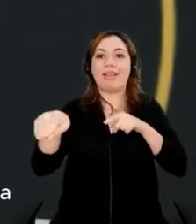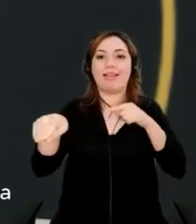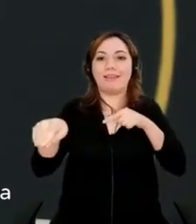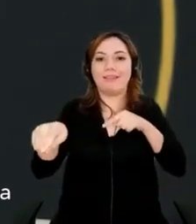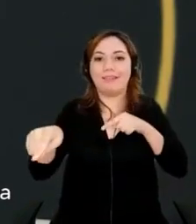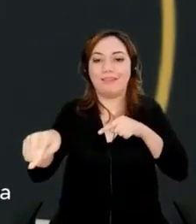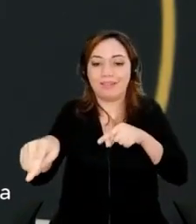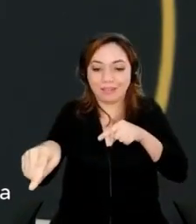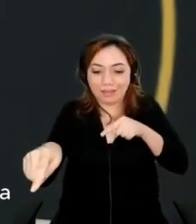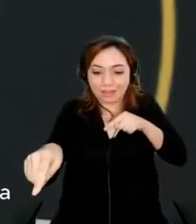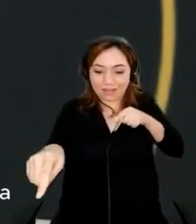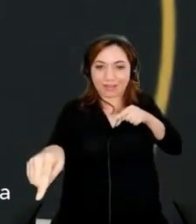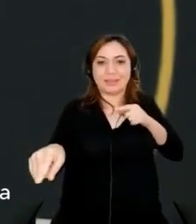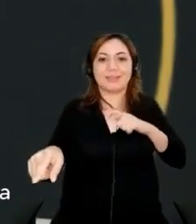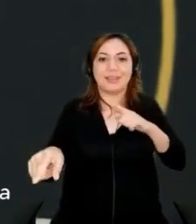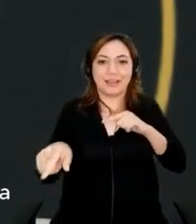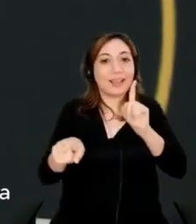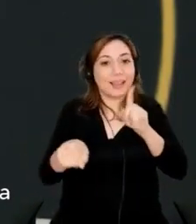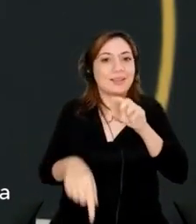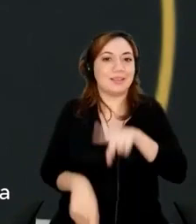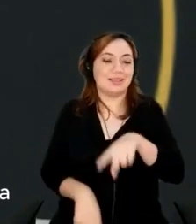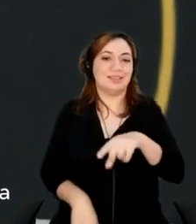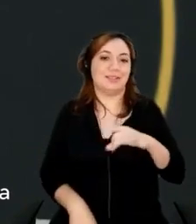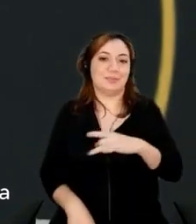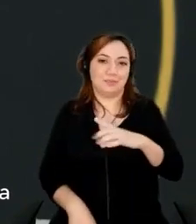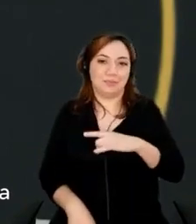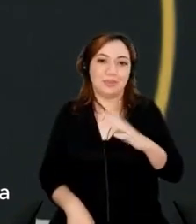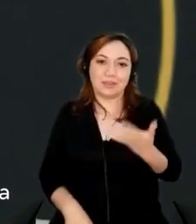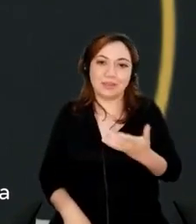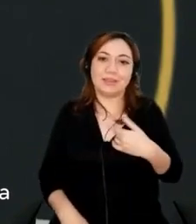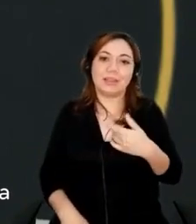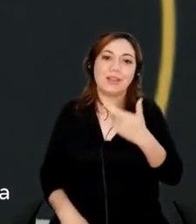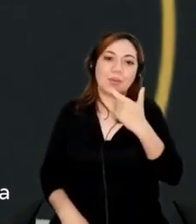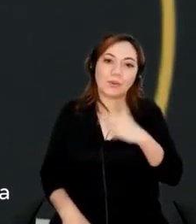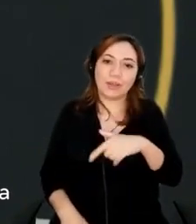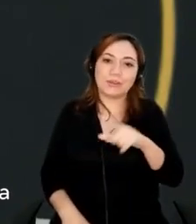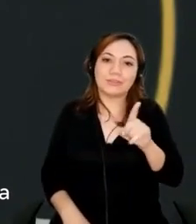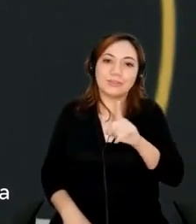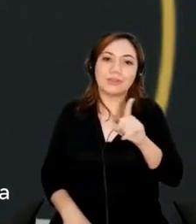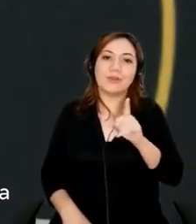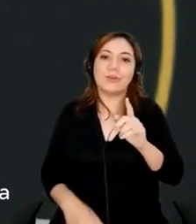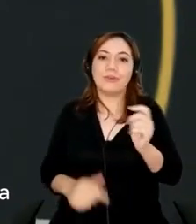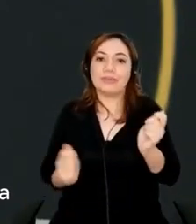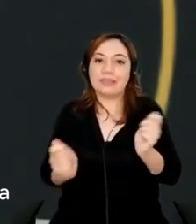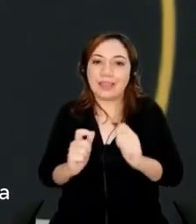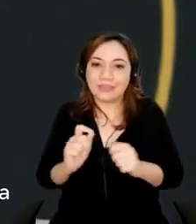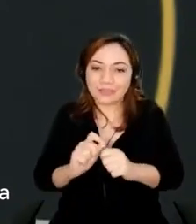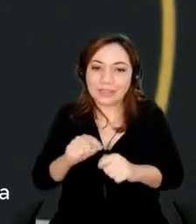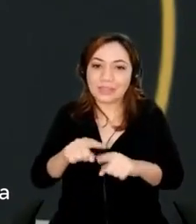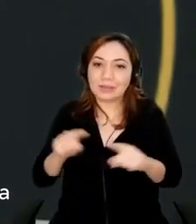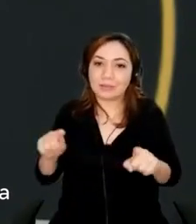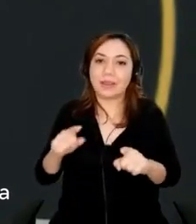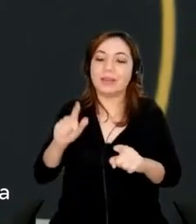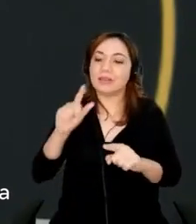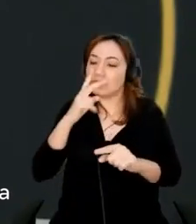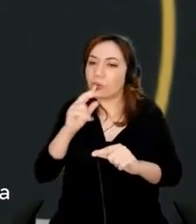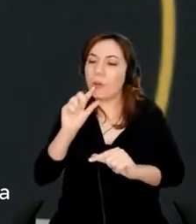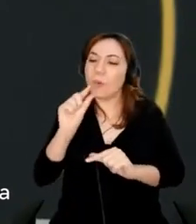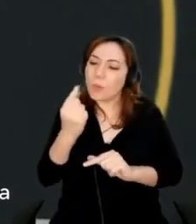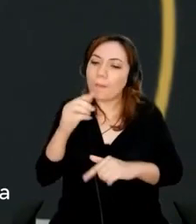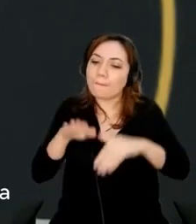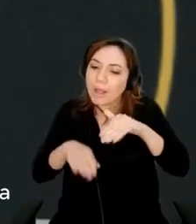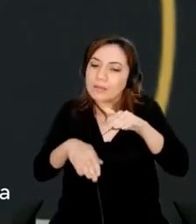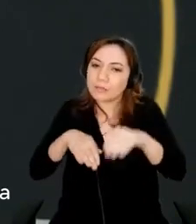So I'm thinking I probably will never be able to keep up. Just keep myself relaxed and go in one pace at a time and launch a cycle.